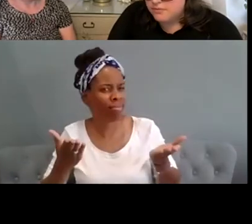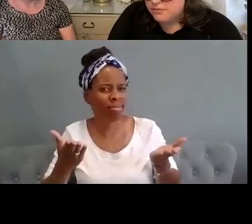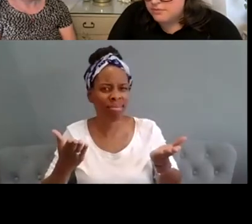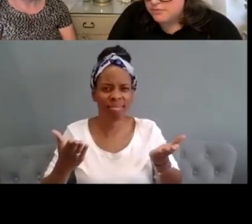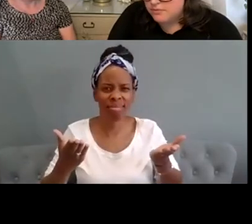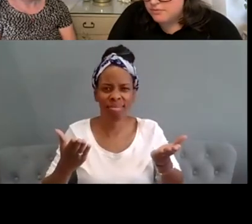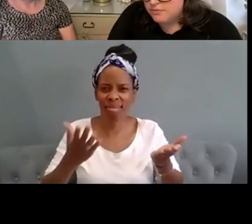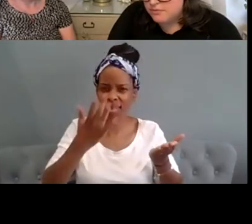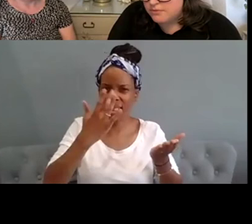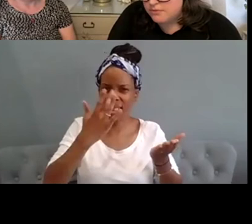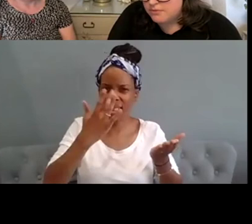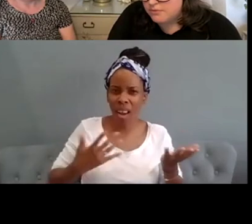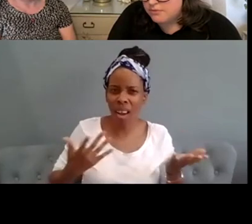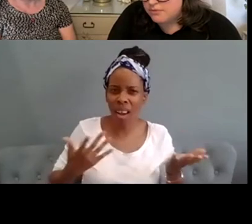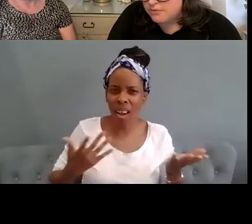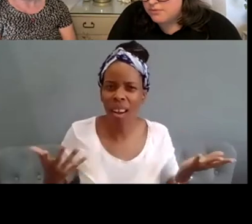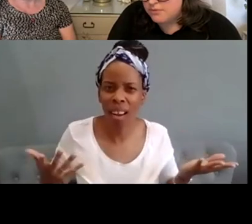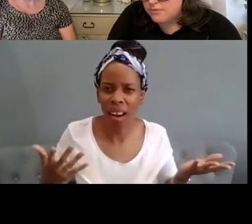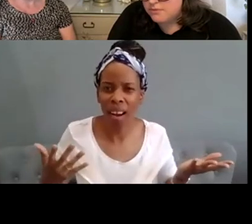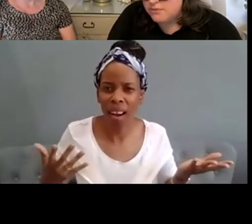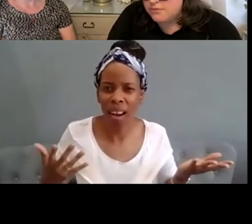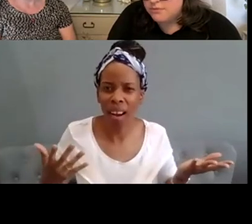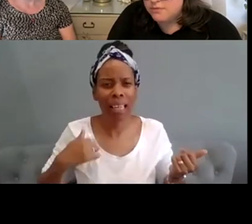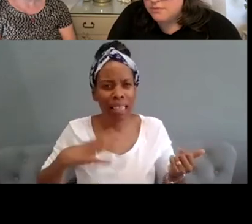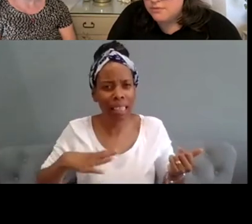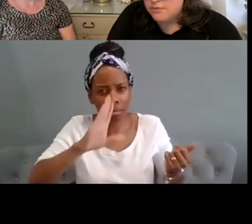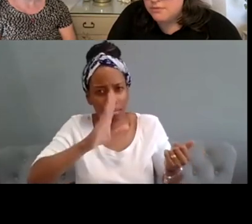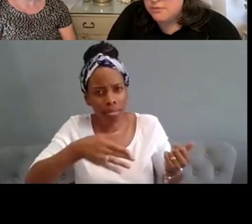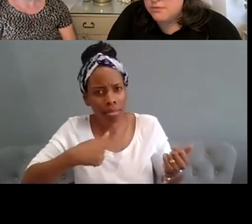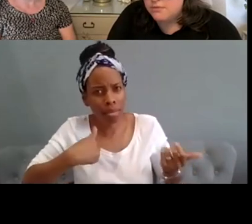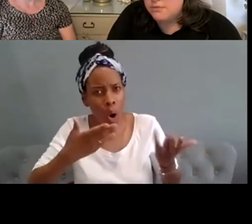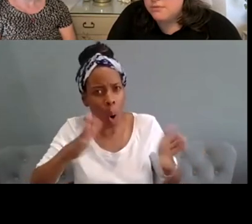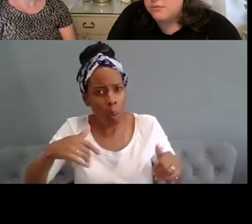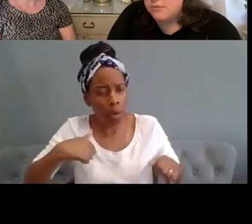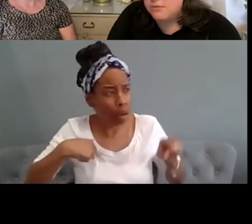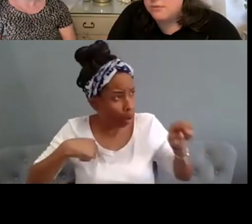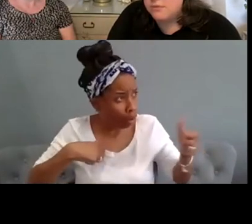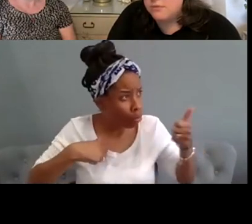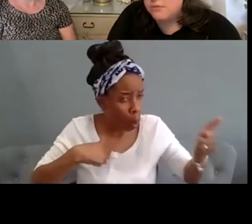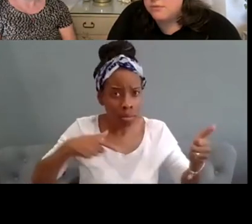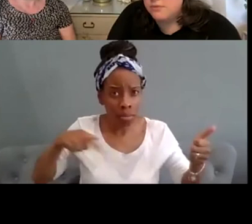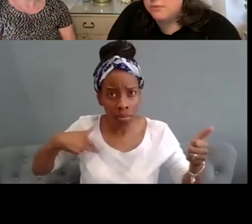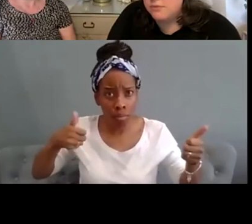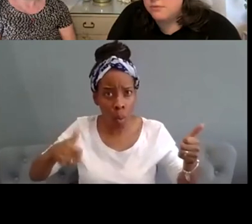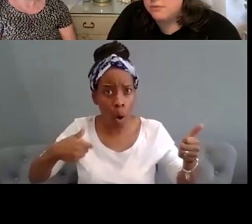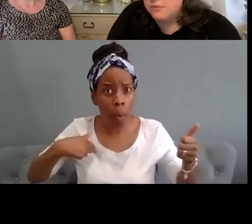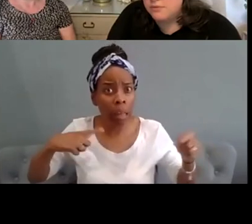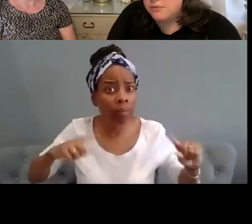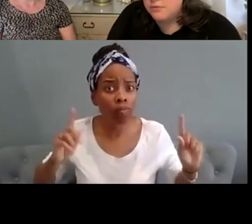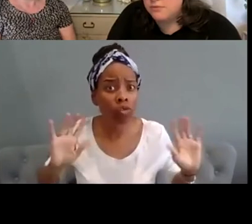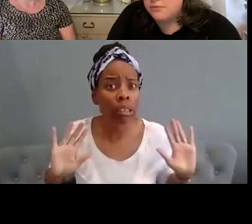really and i think we do need to be more honest and more open about um how much support